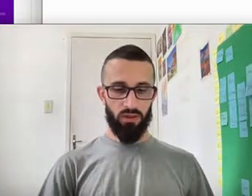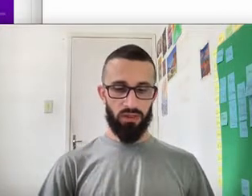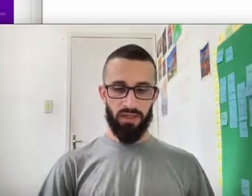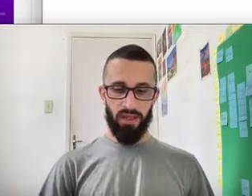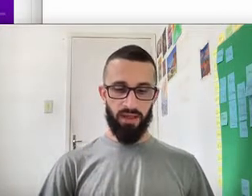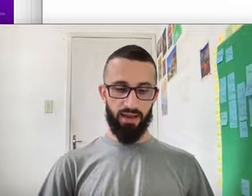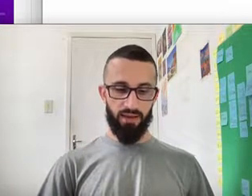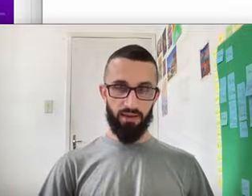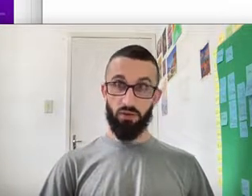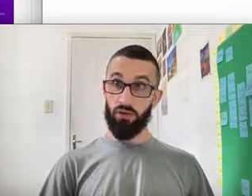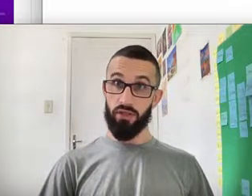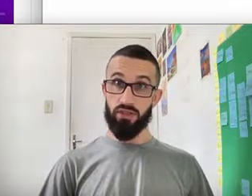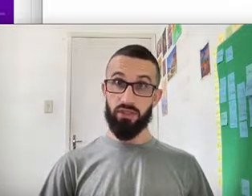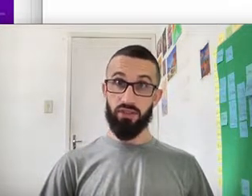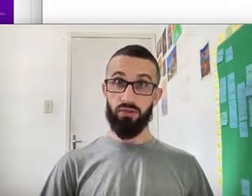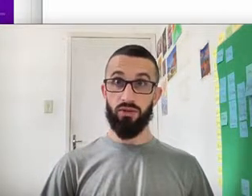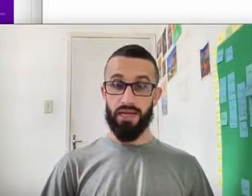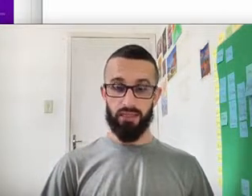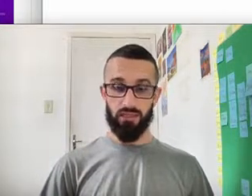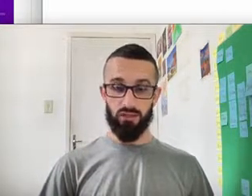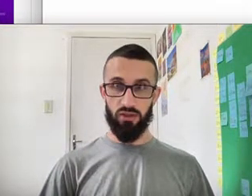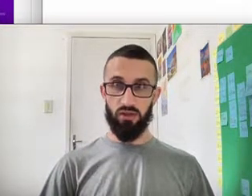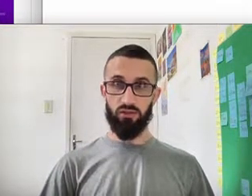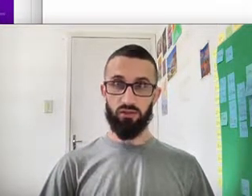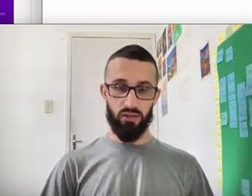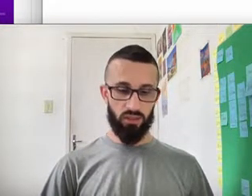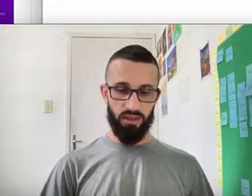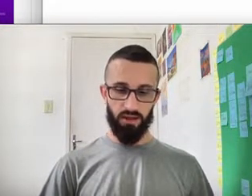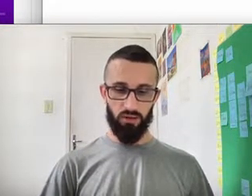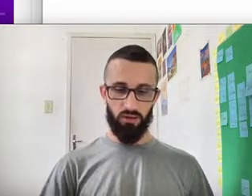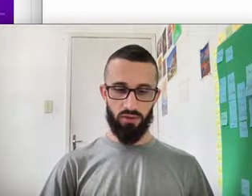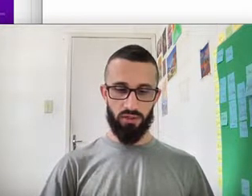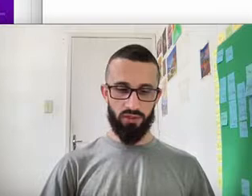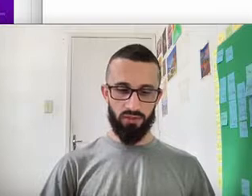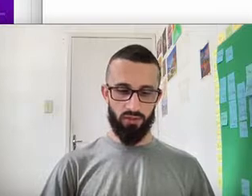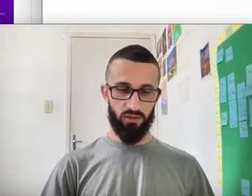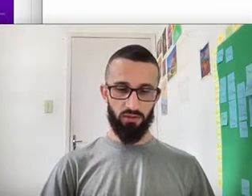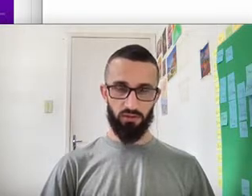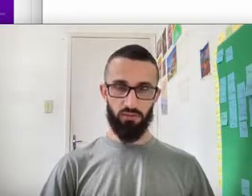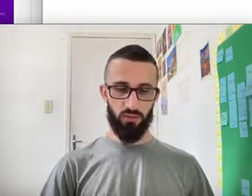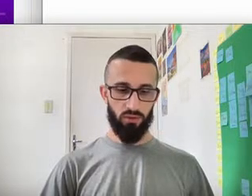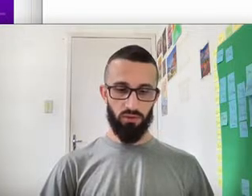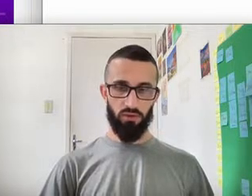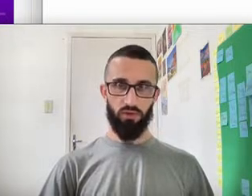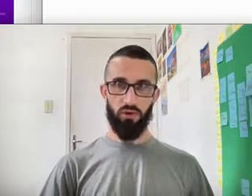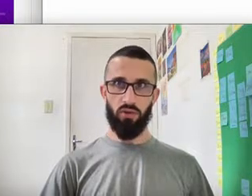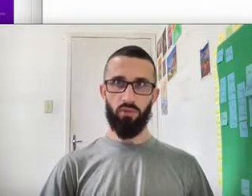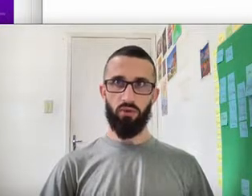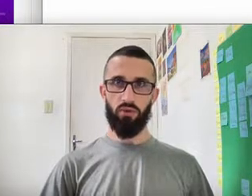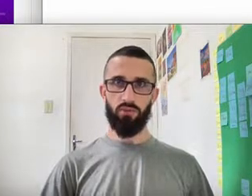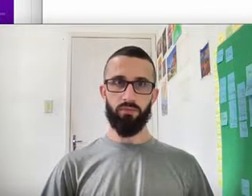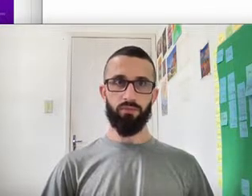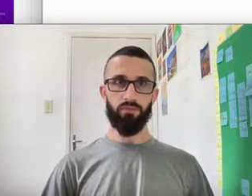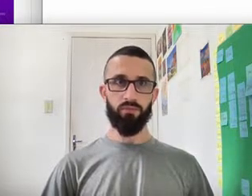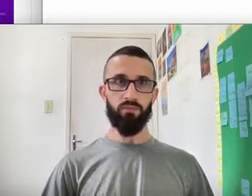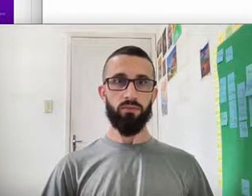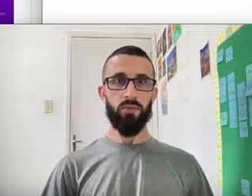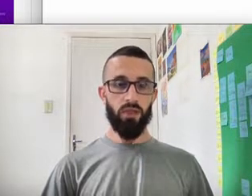Que é conhecido, that is known, que é conhecido como